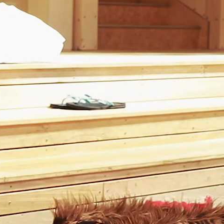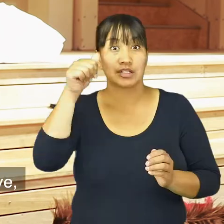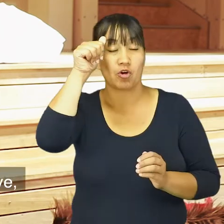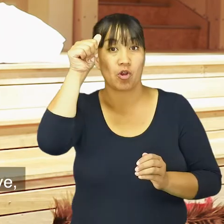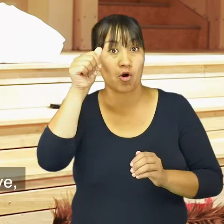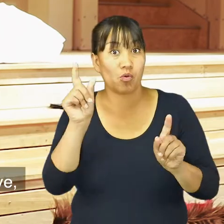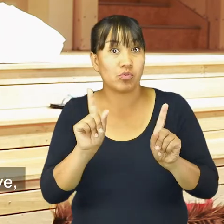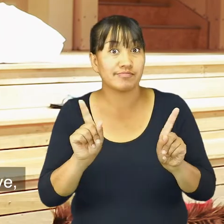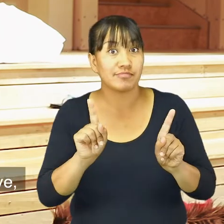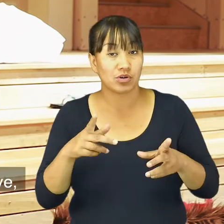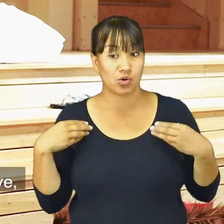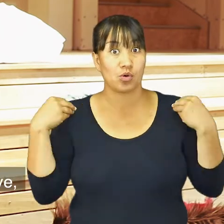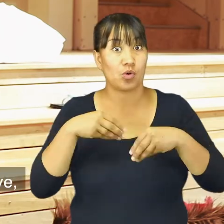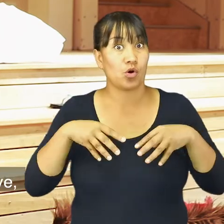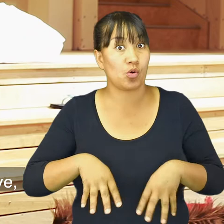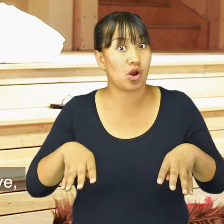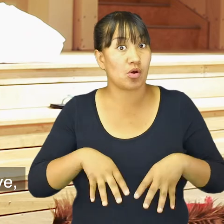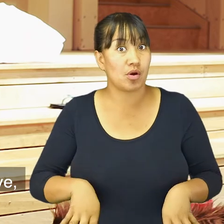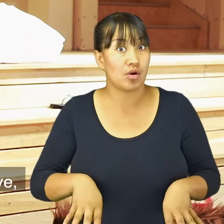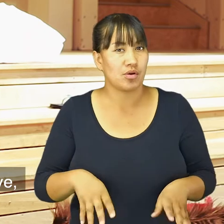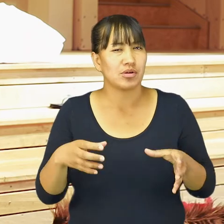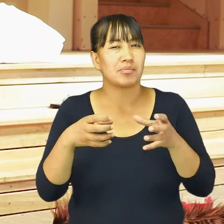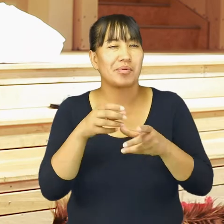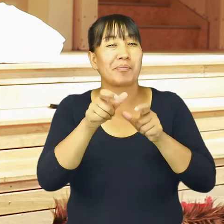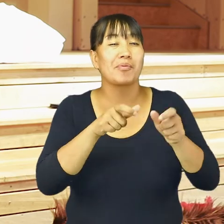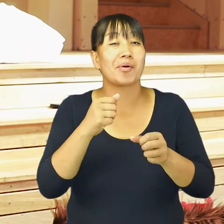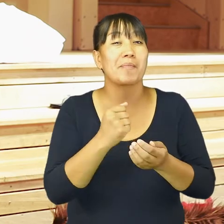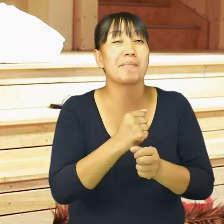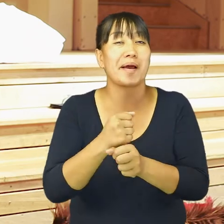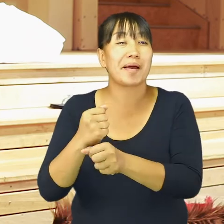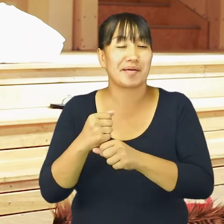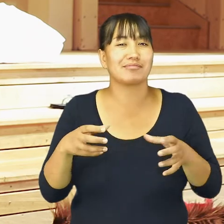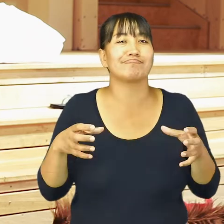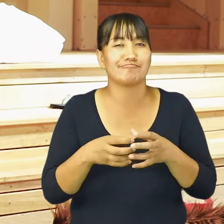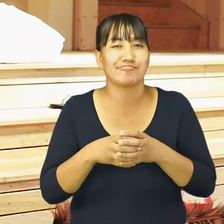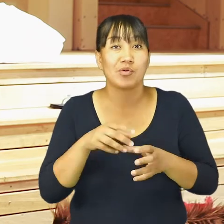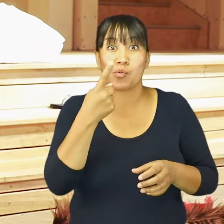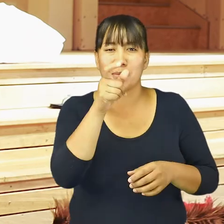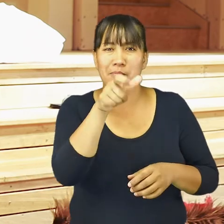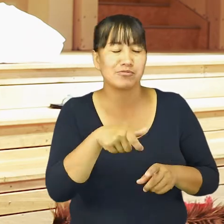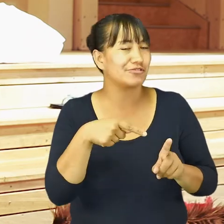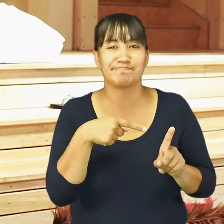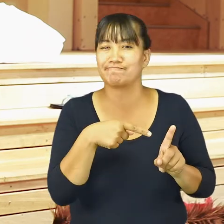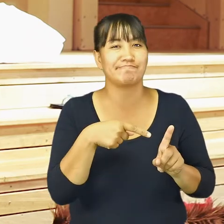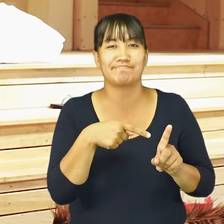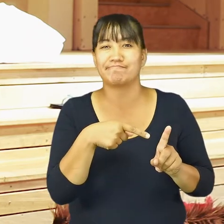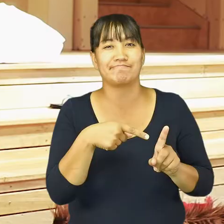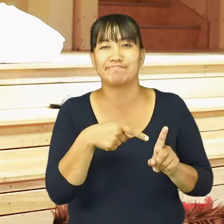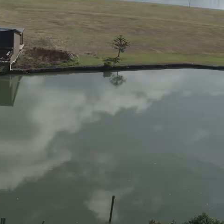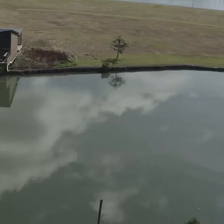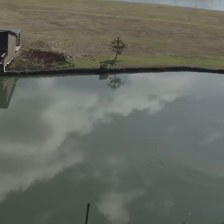What little knowledge I have, most korowai were made as a collective, not just one